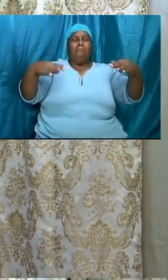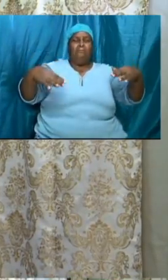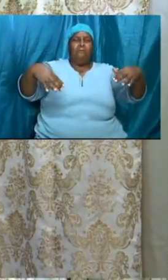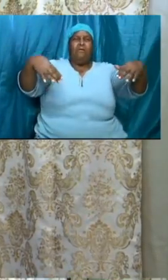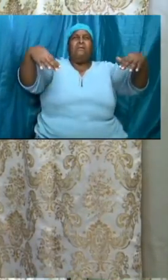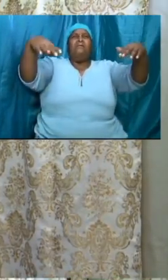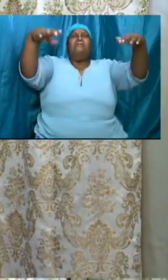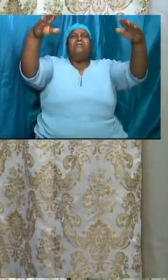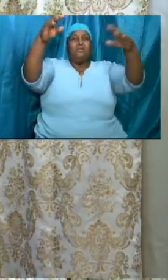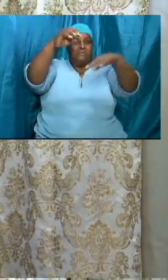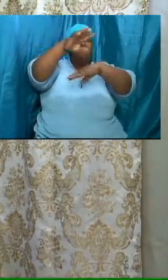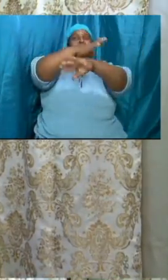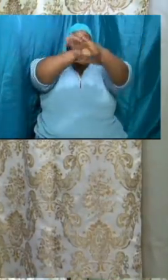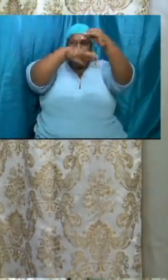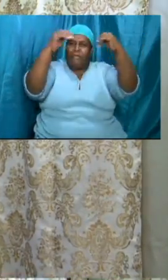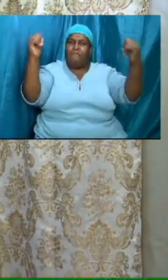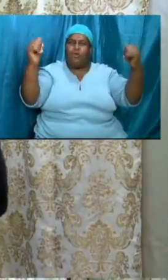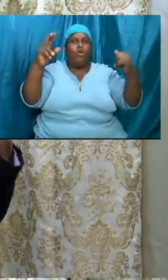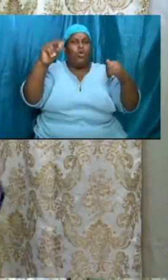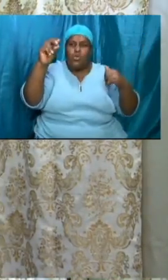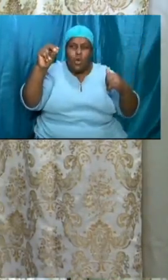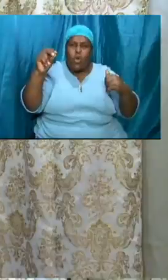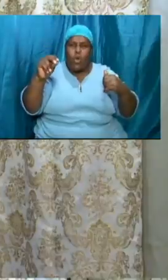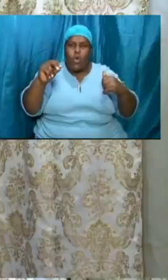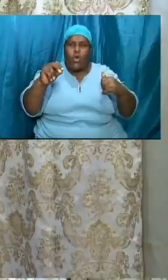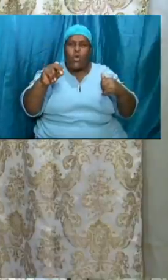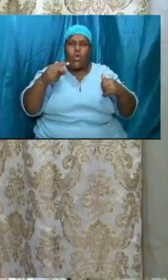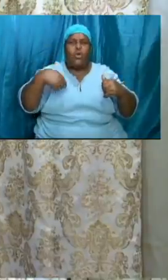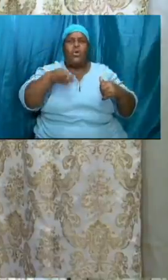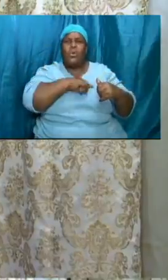persons we will be ourselves